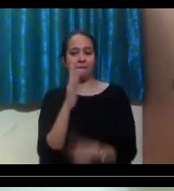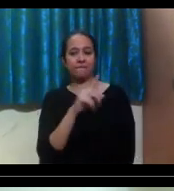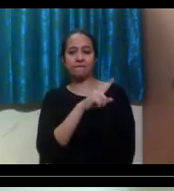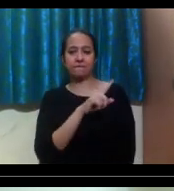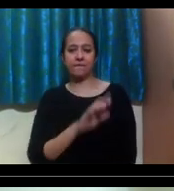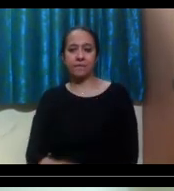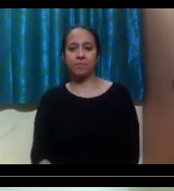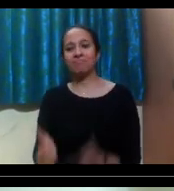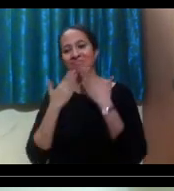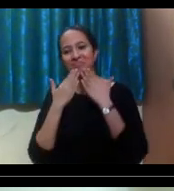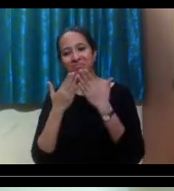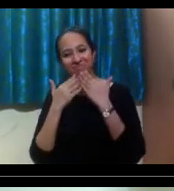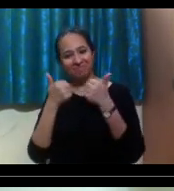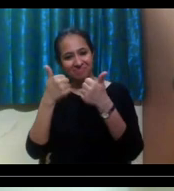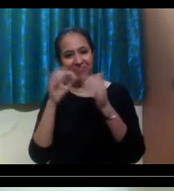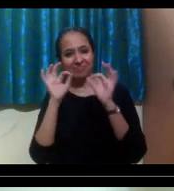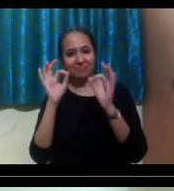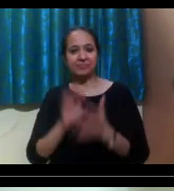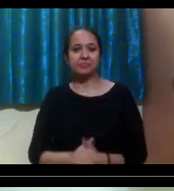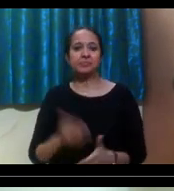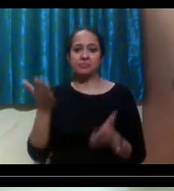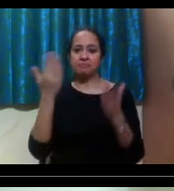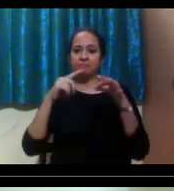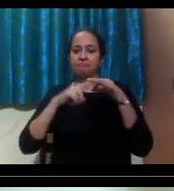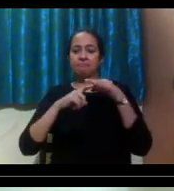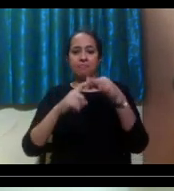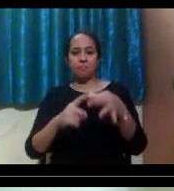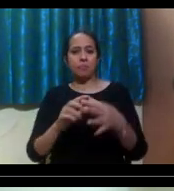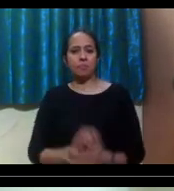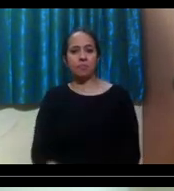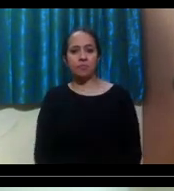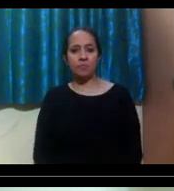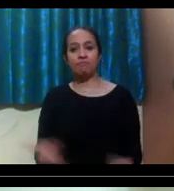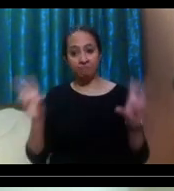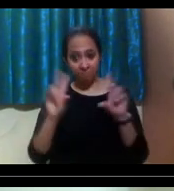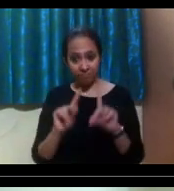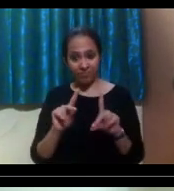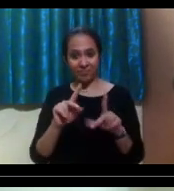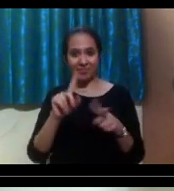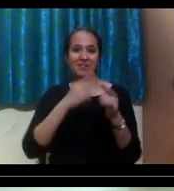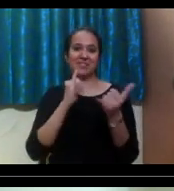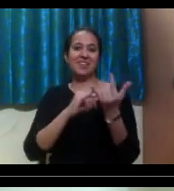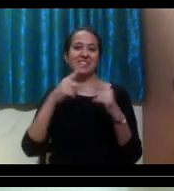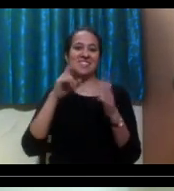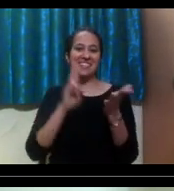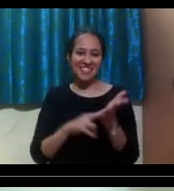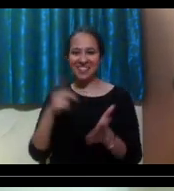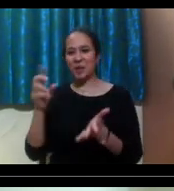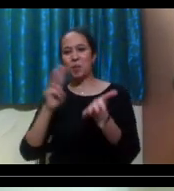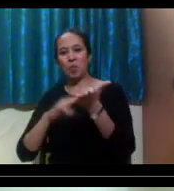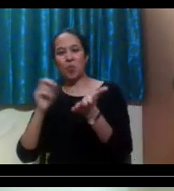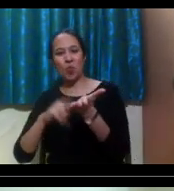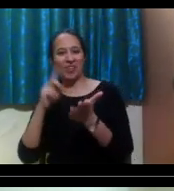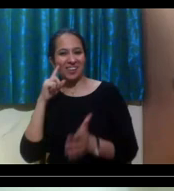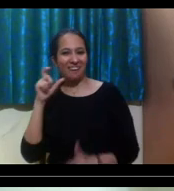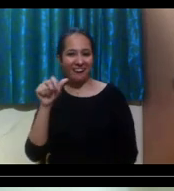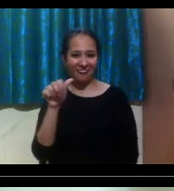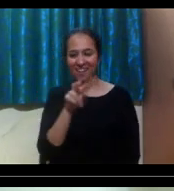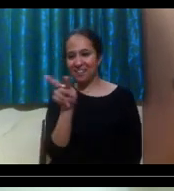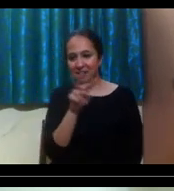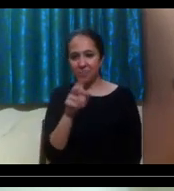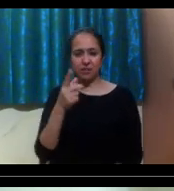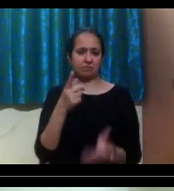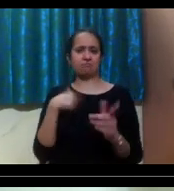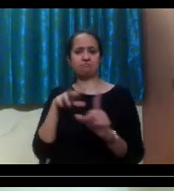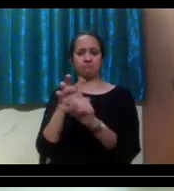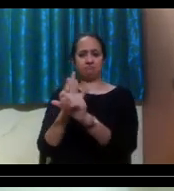Thank you. Um, the next question is, uh, again for Justin and Monica, that does indicating disability